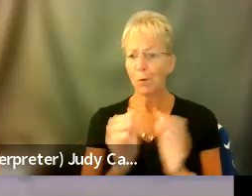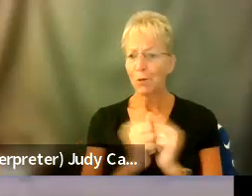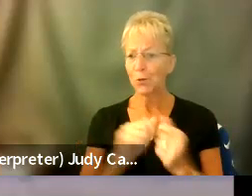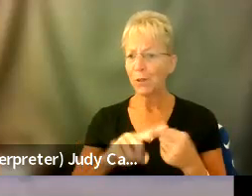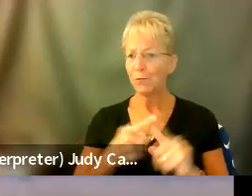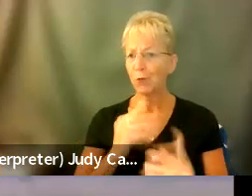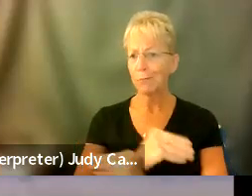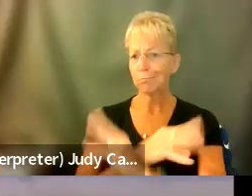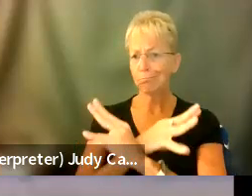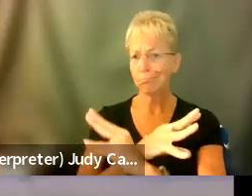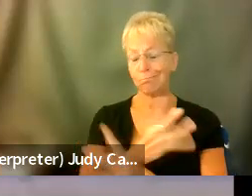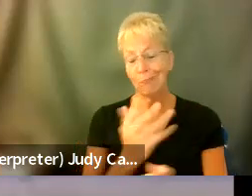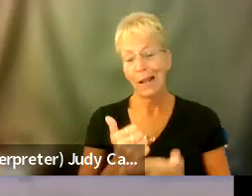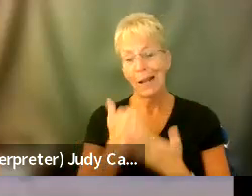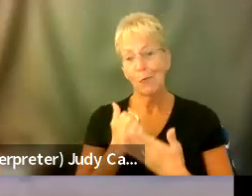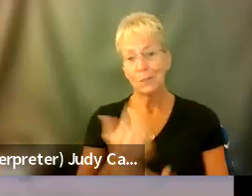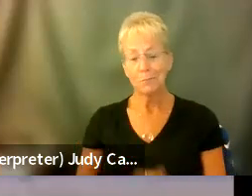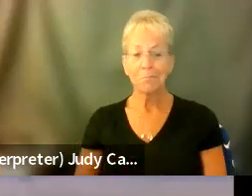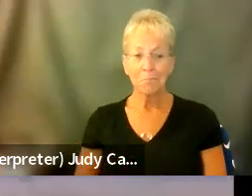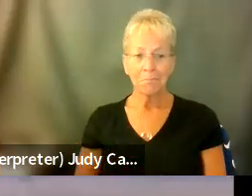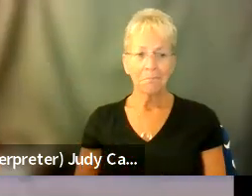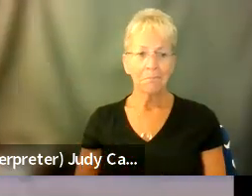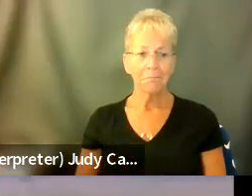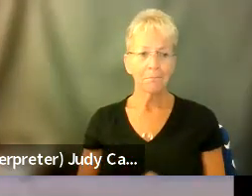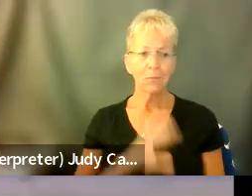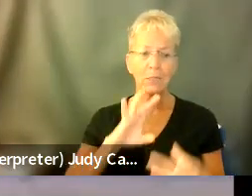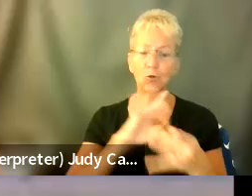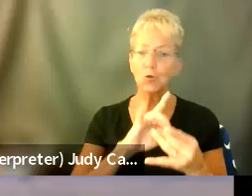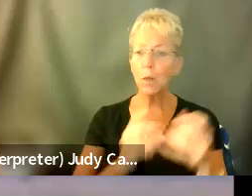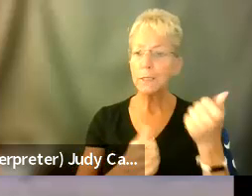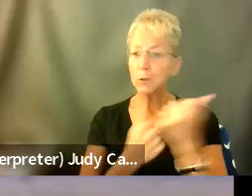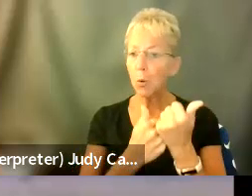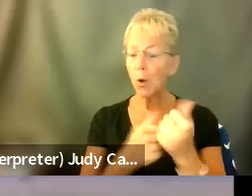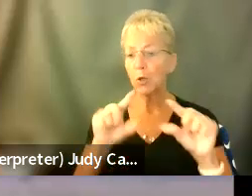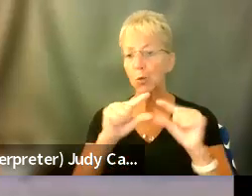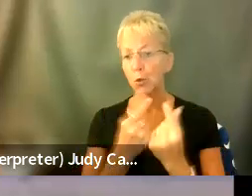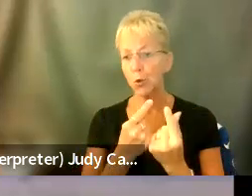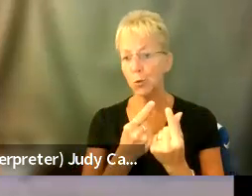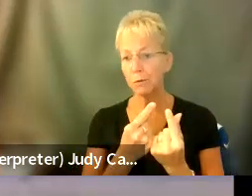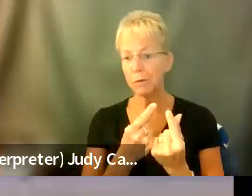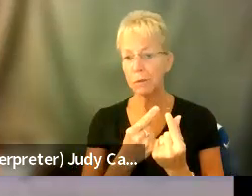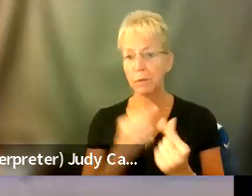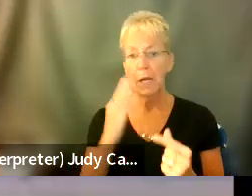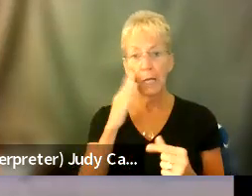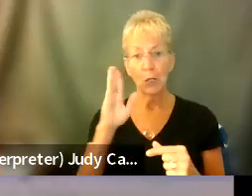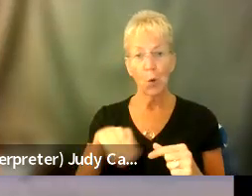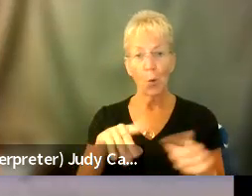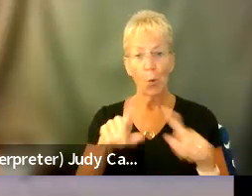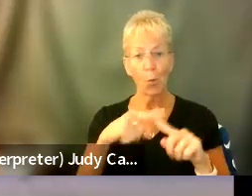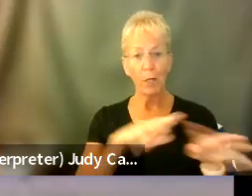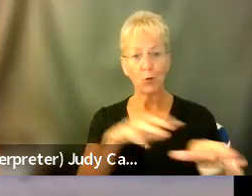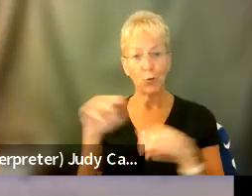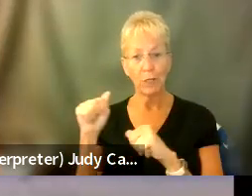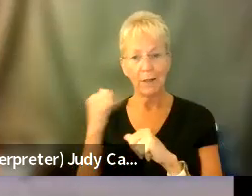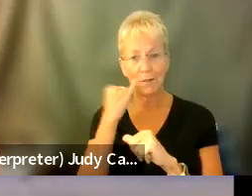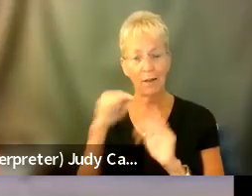other things you're living through. Join support groups. Just know when to leave when it becomes too negative. There are